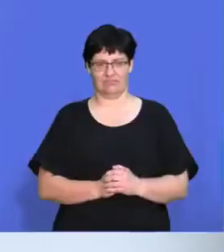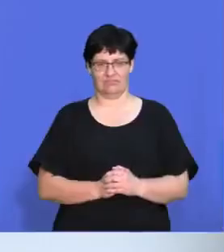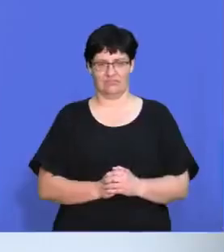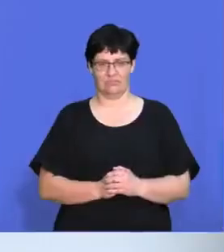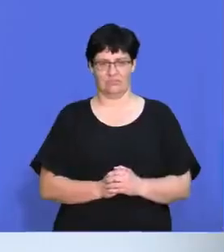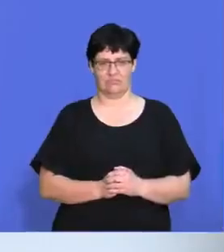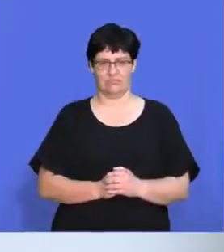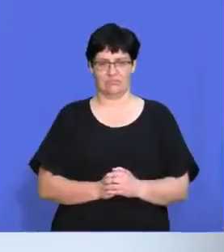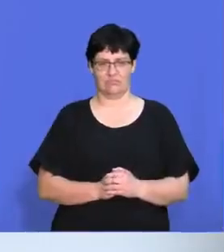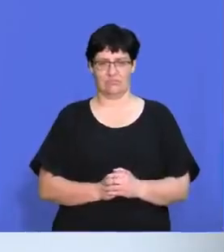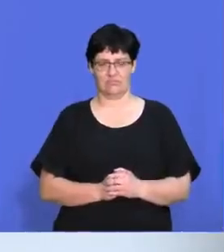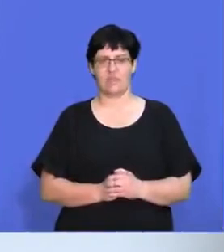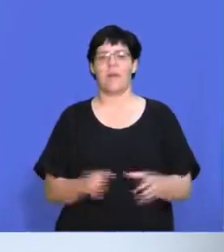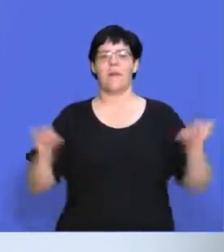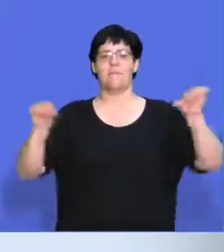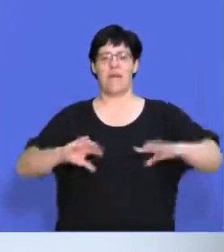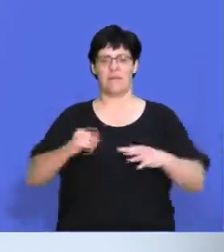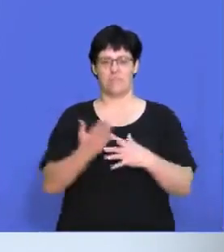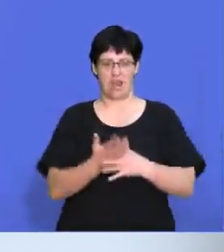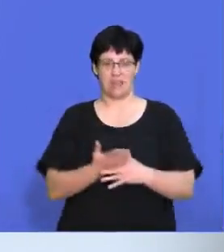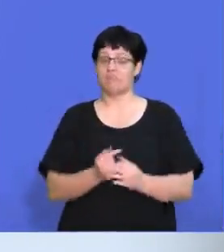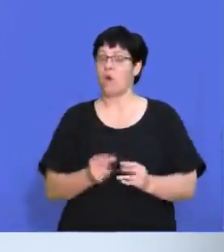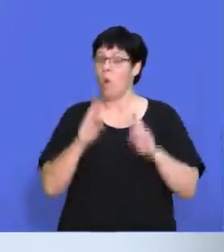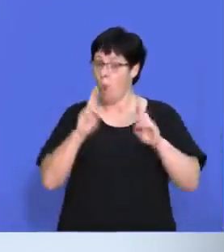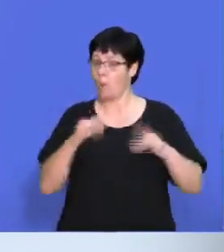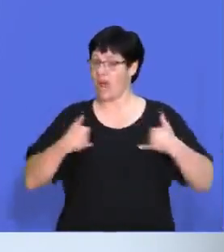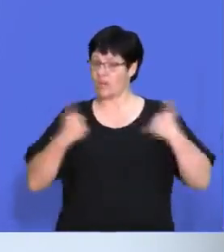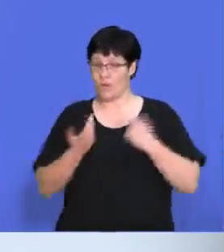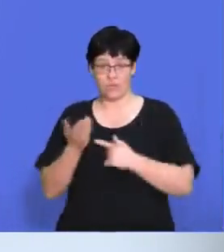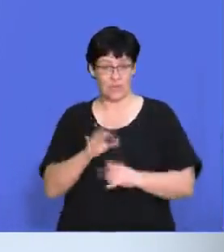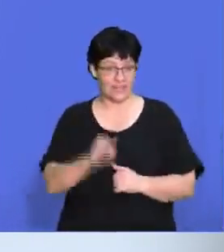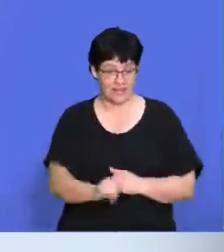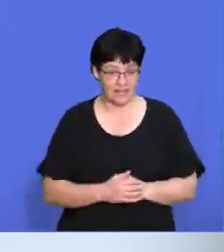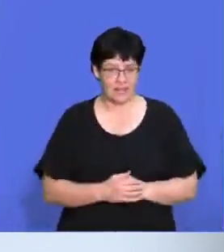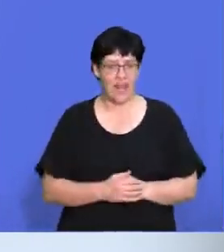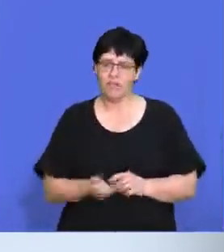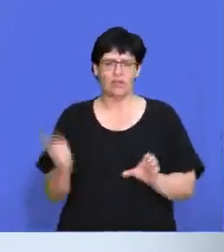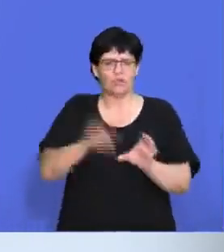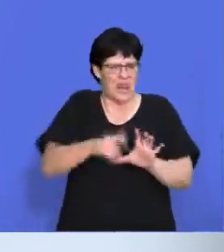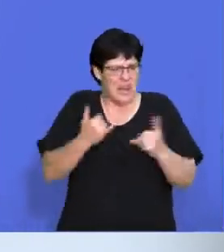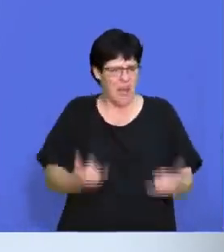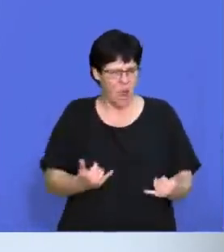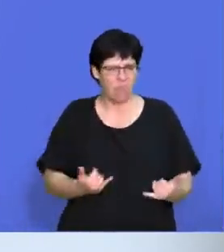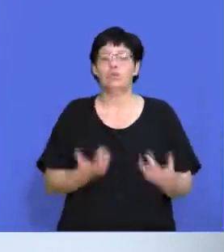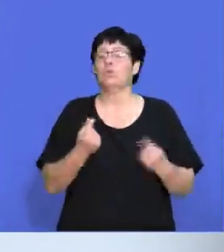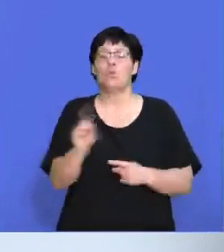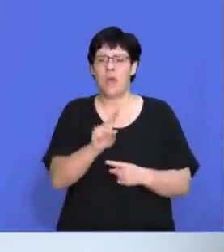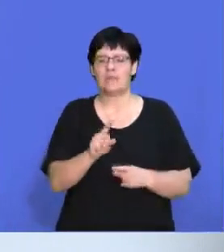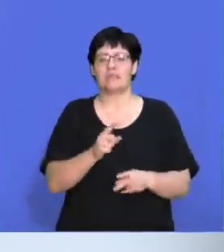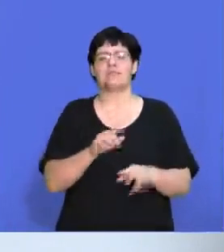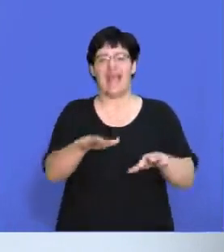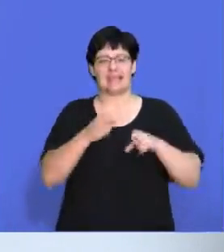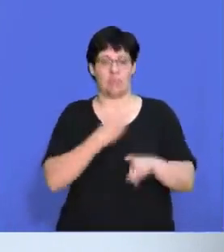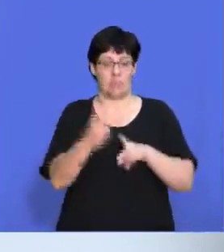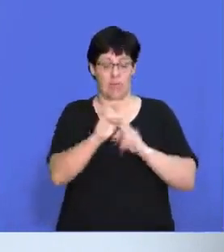We're back from the break, Matrix. I hope you're still enjoying the show. If you've just joined us, we are doing your exam prep to help with the upcoming exams.